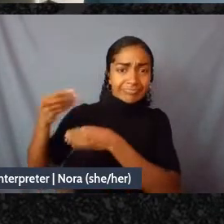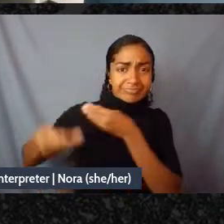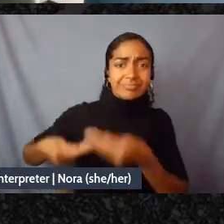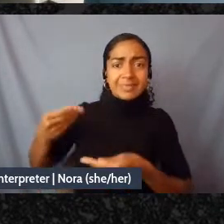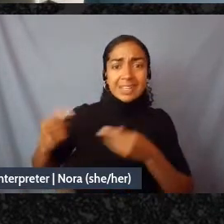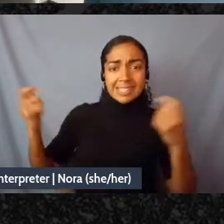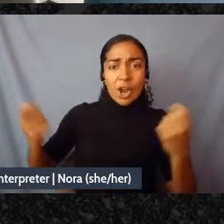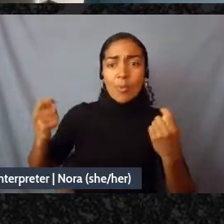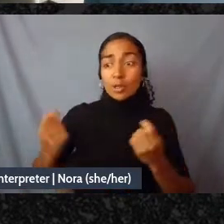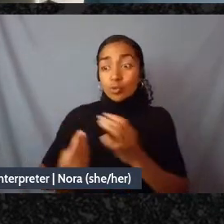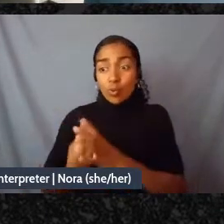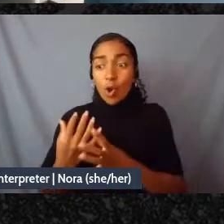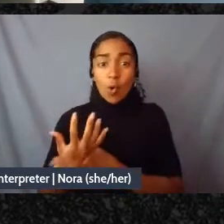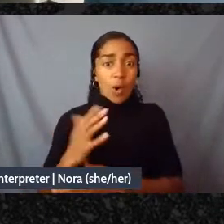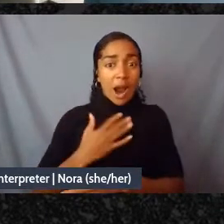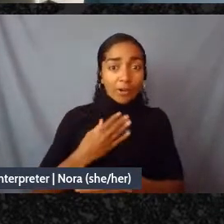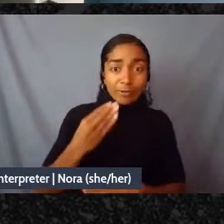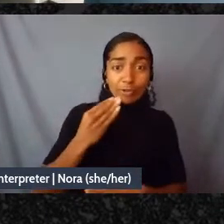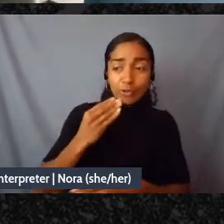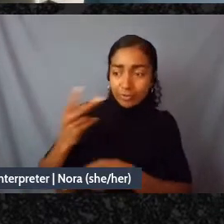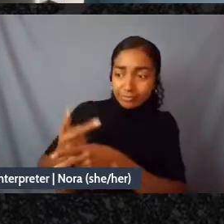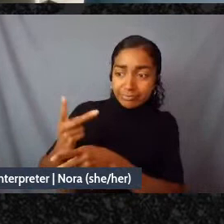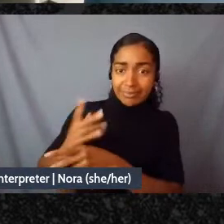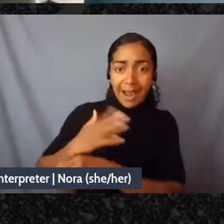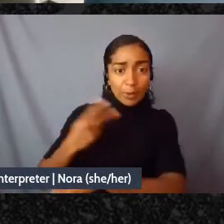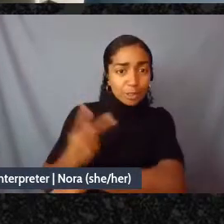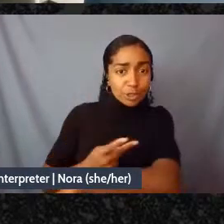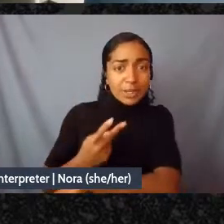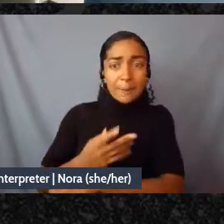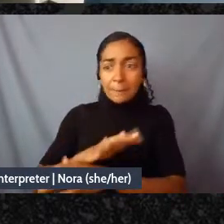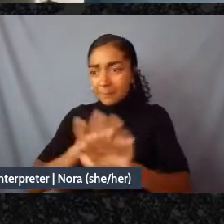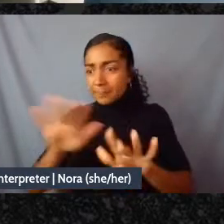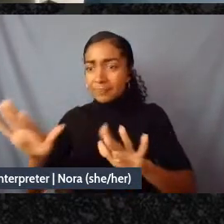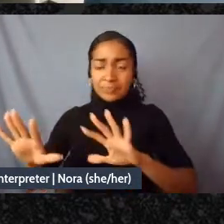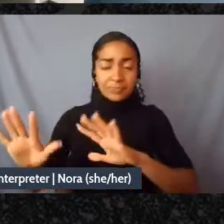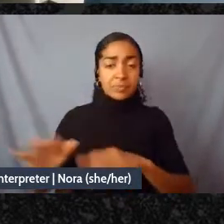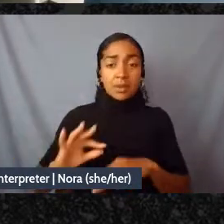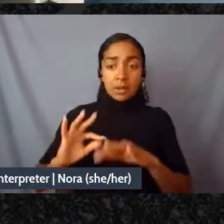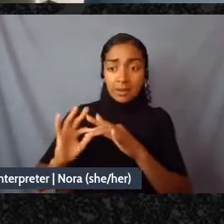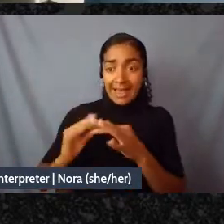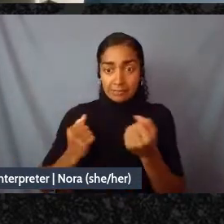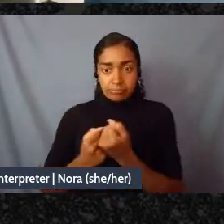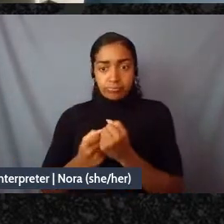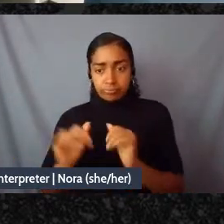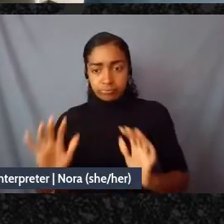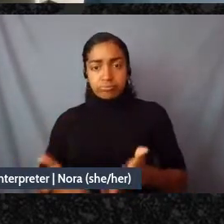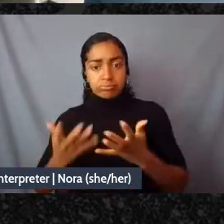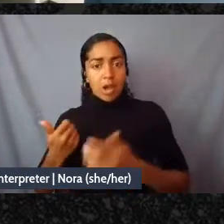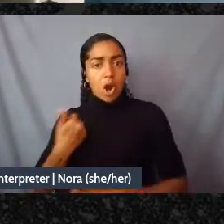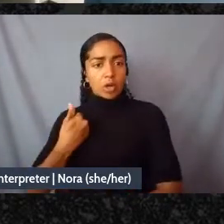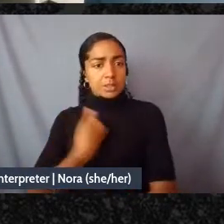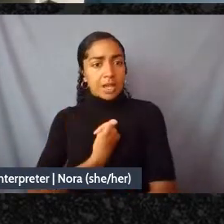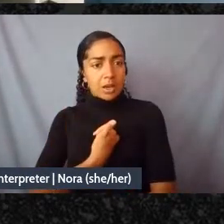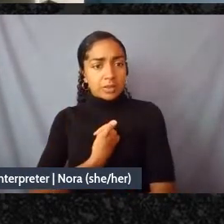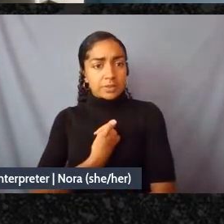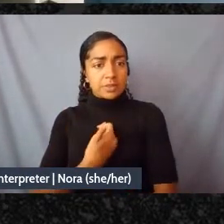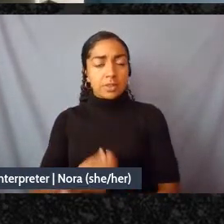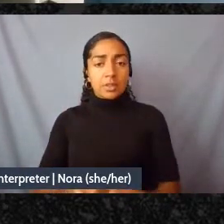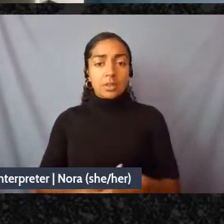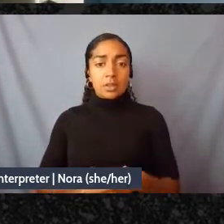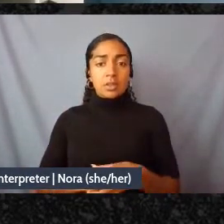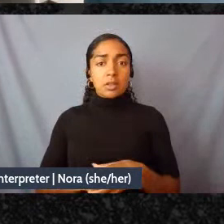shepherd our sheep and sustain ourselves and you know it's been looked at oh yeah you know with the